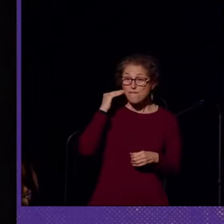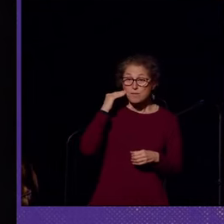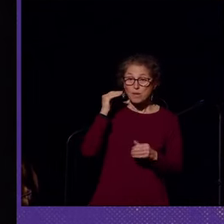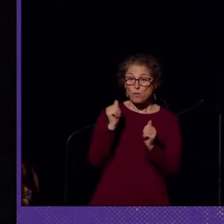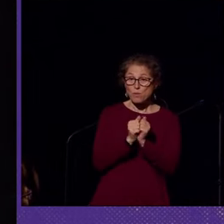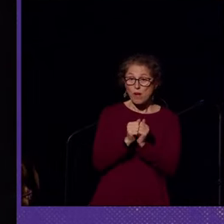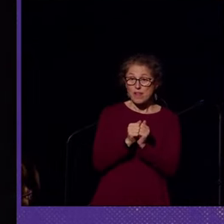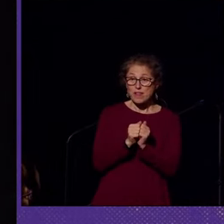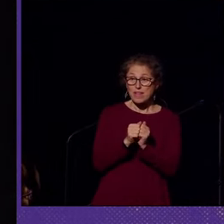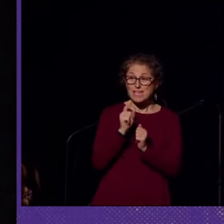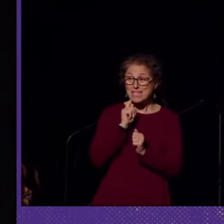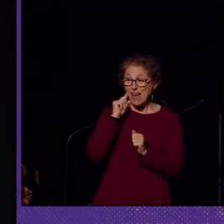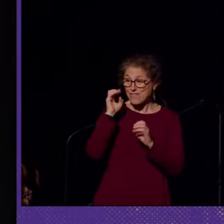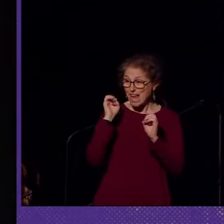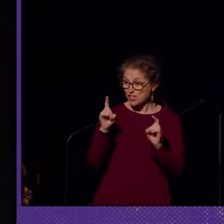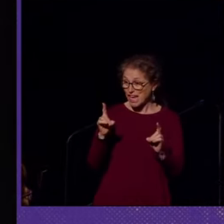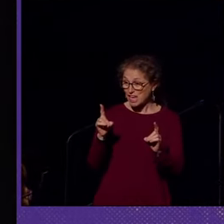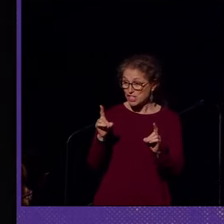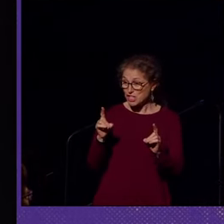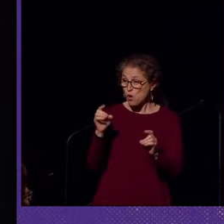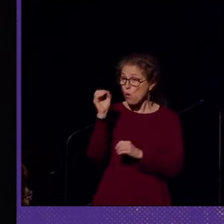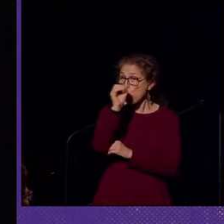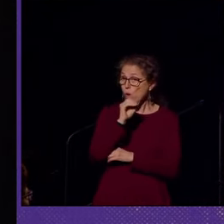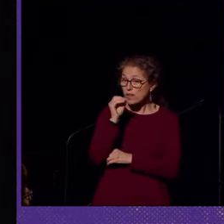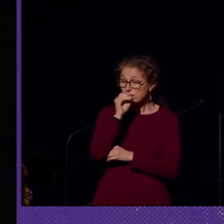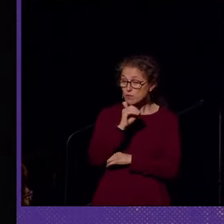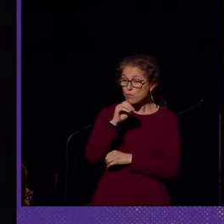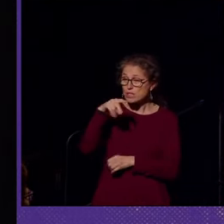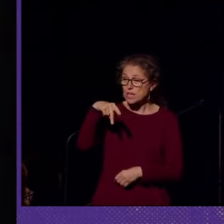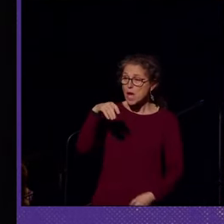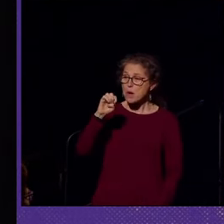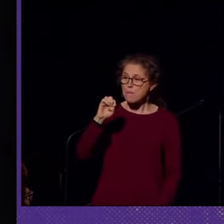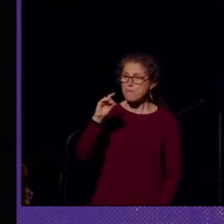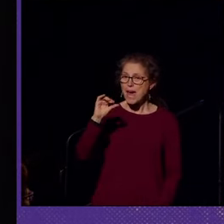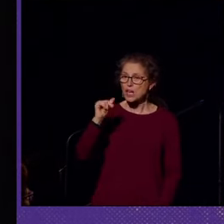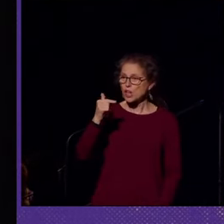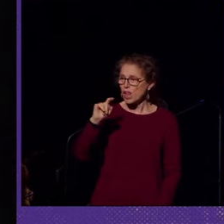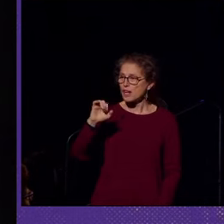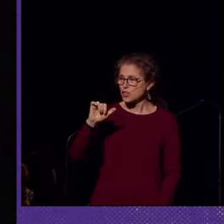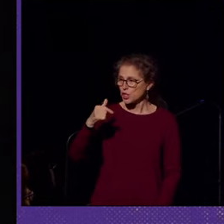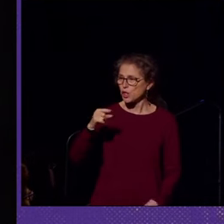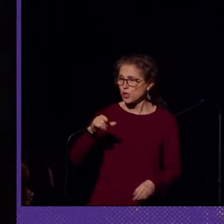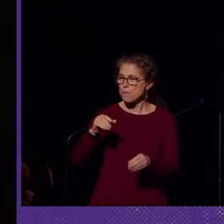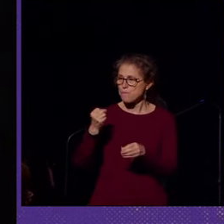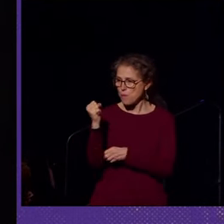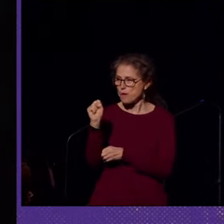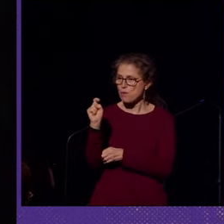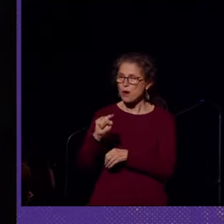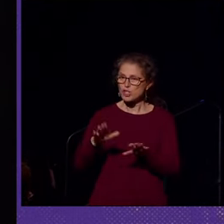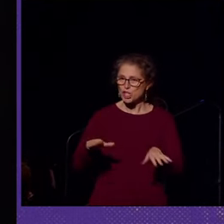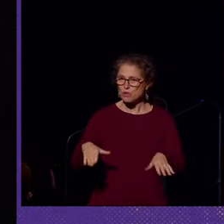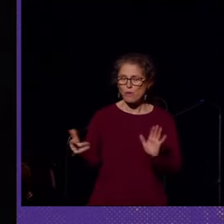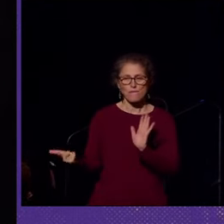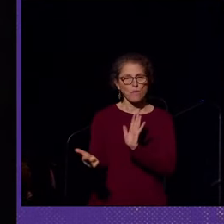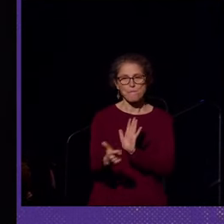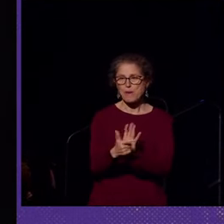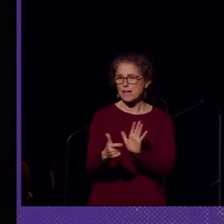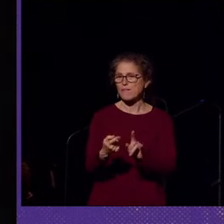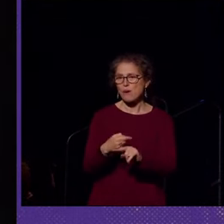with deaf education, oralism was a pedagogical movement in which deaf children were forbidden from learning